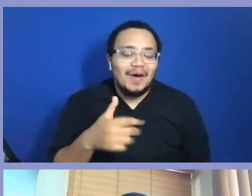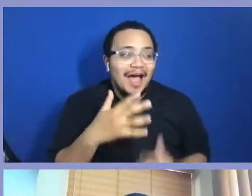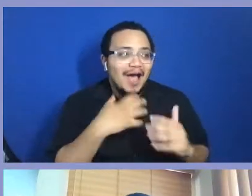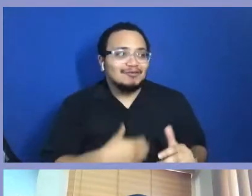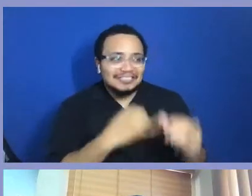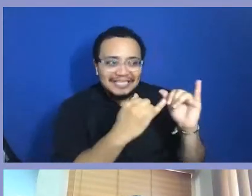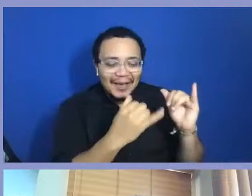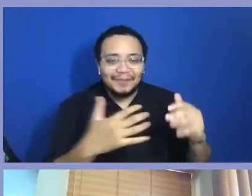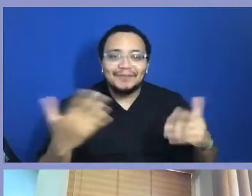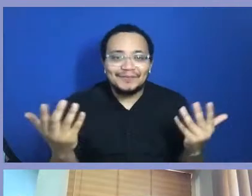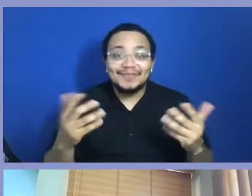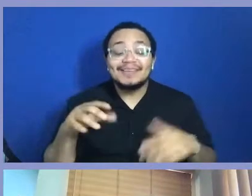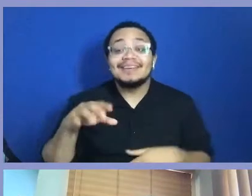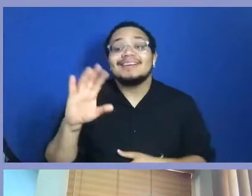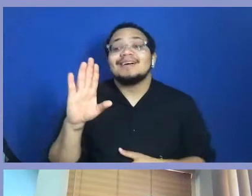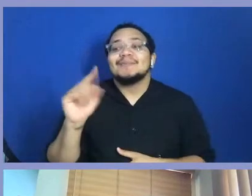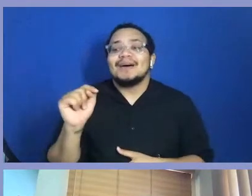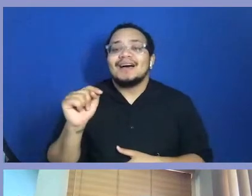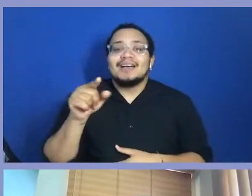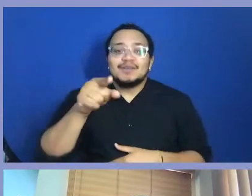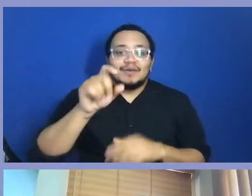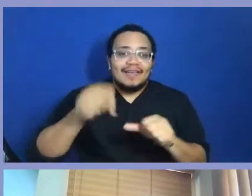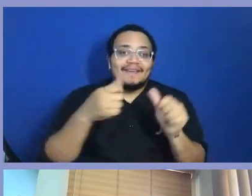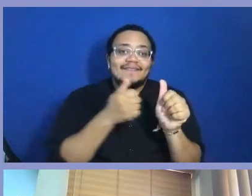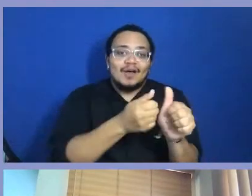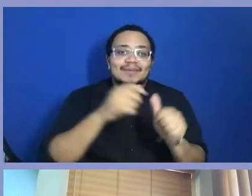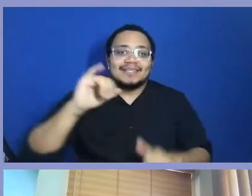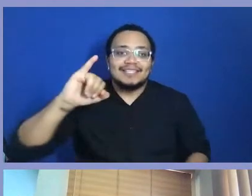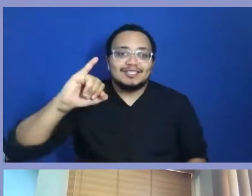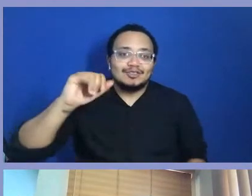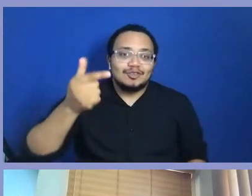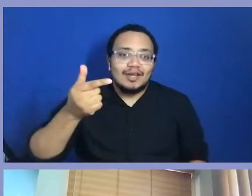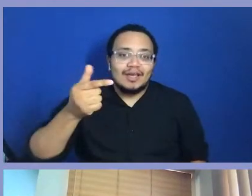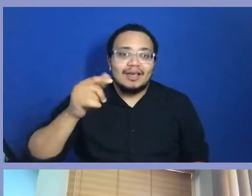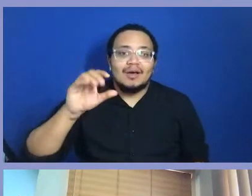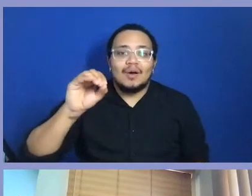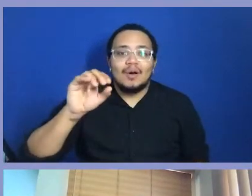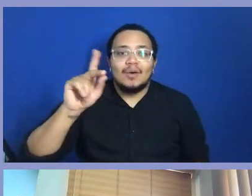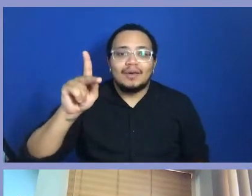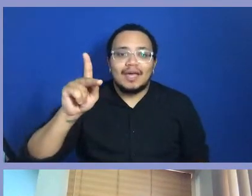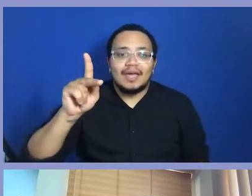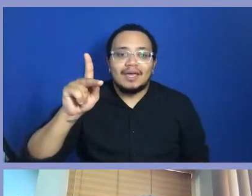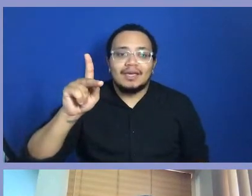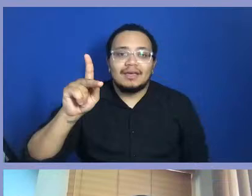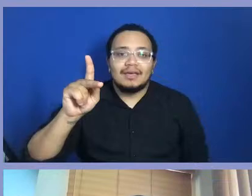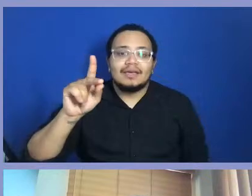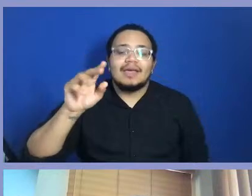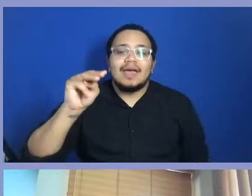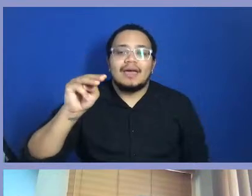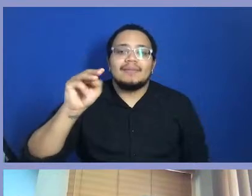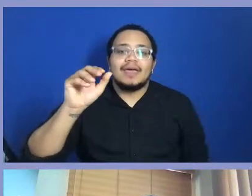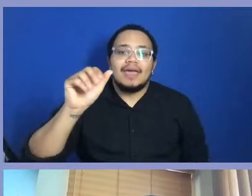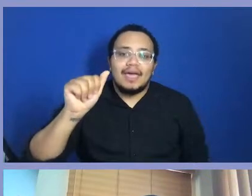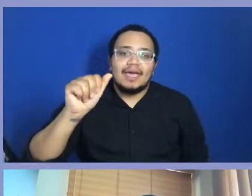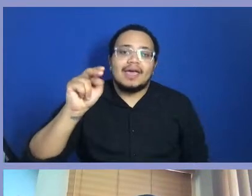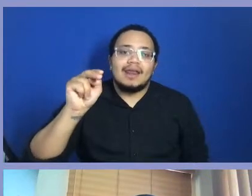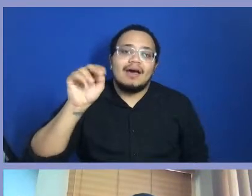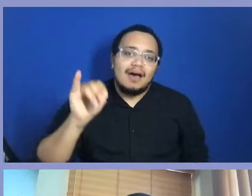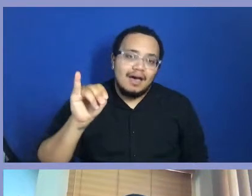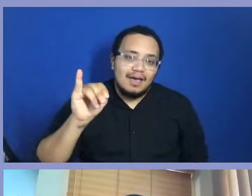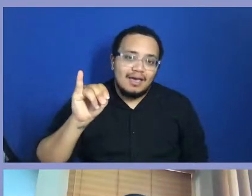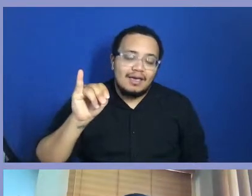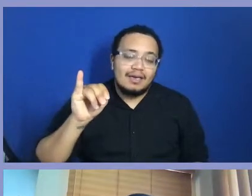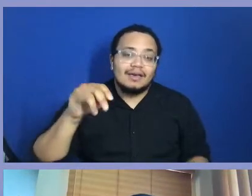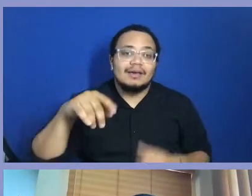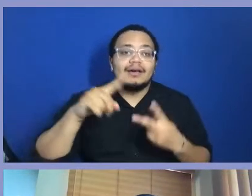but people can follow me on Instagram at OKMani. That's OKM-A-N-I. You can check out